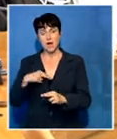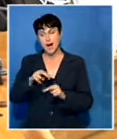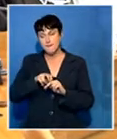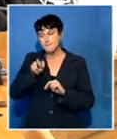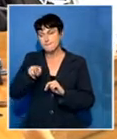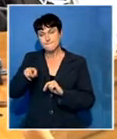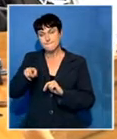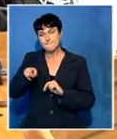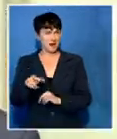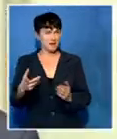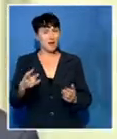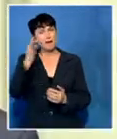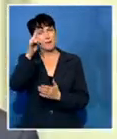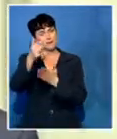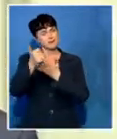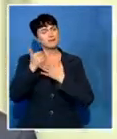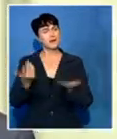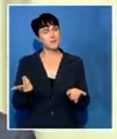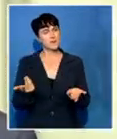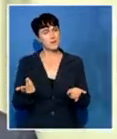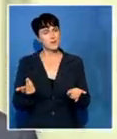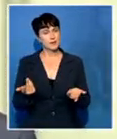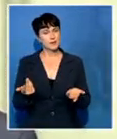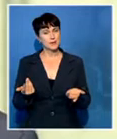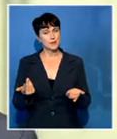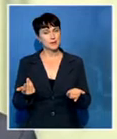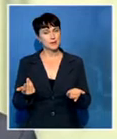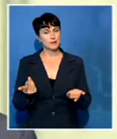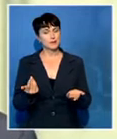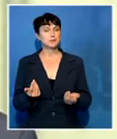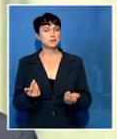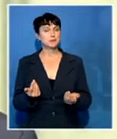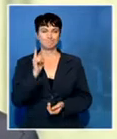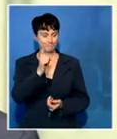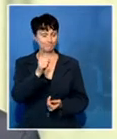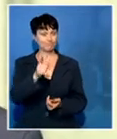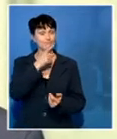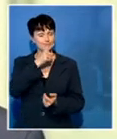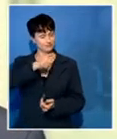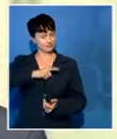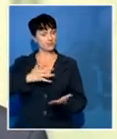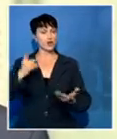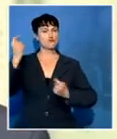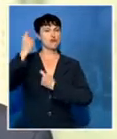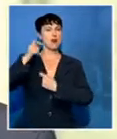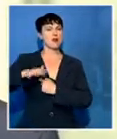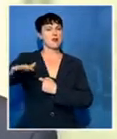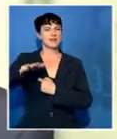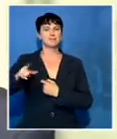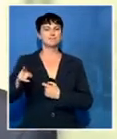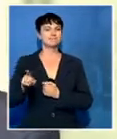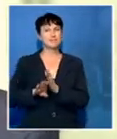government do to help those children? That indicates development is not yet enough in the rural areas.